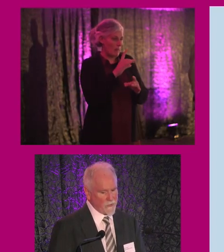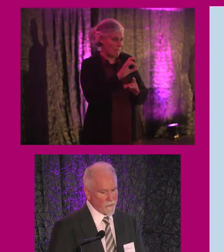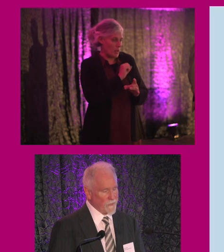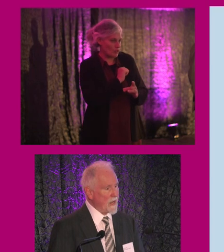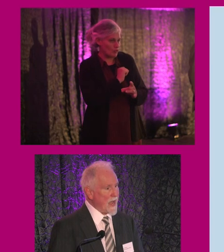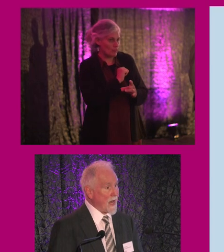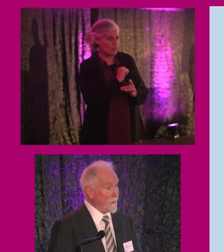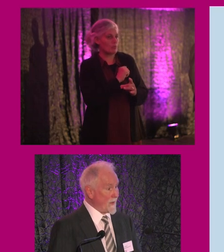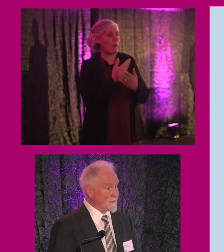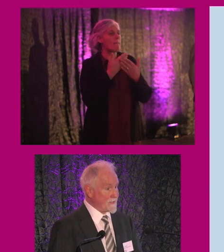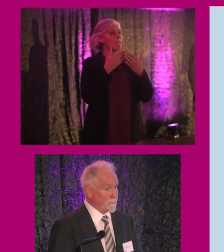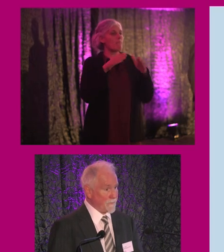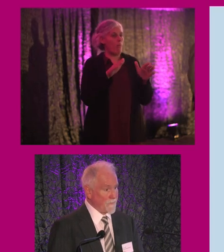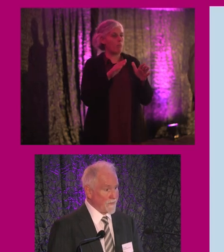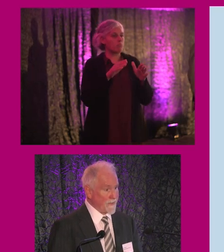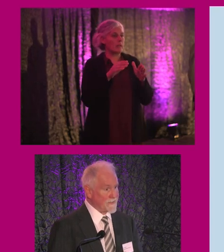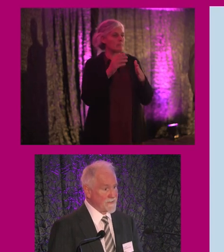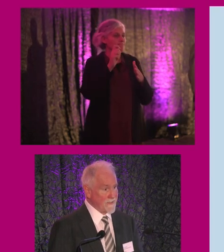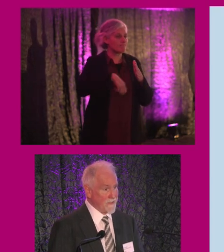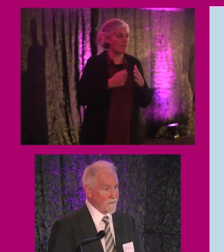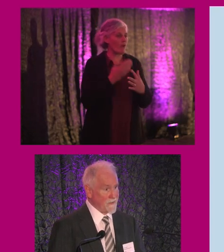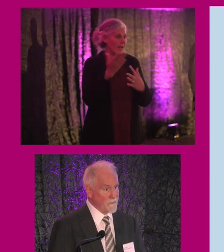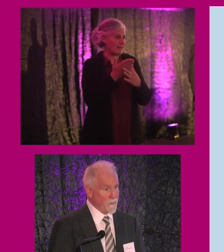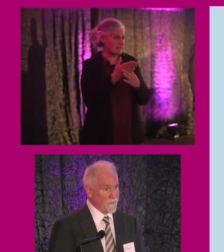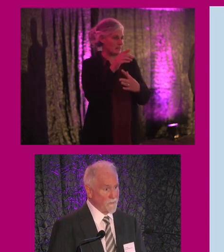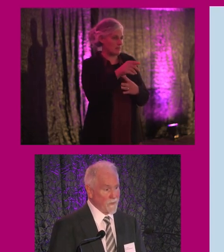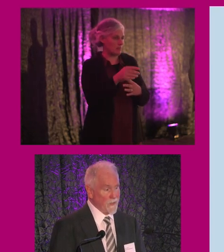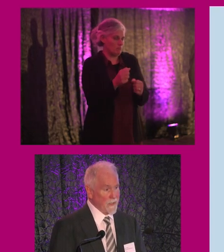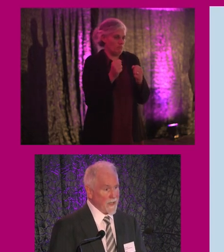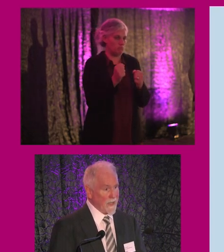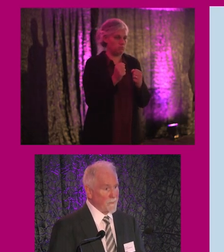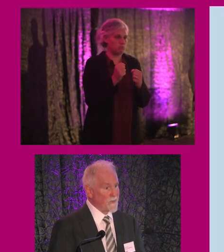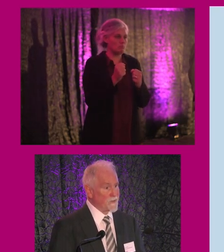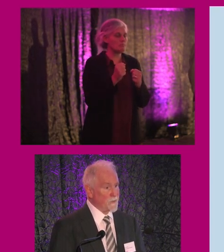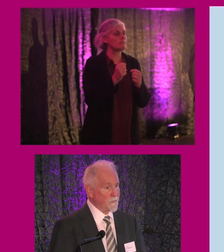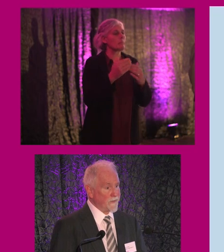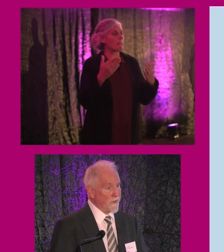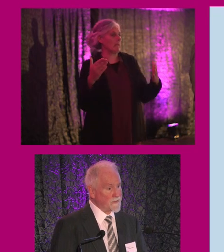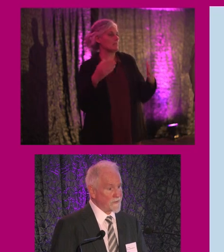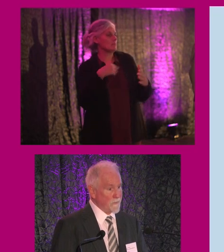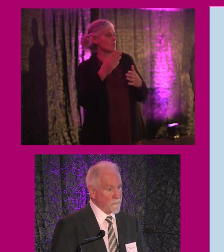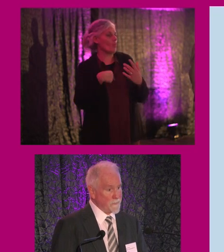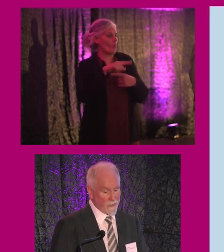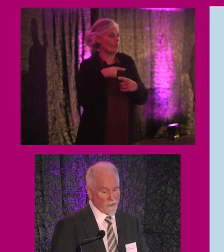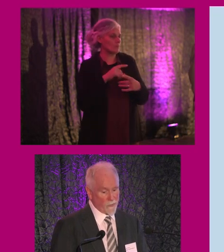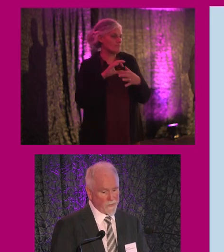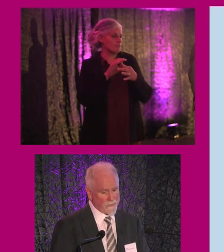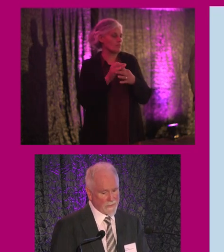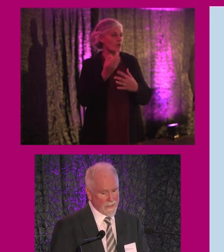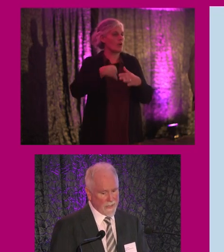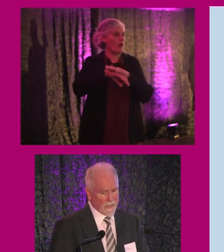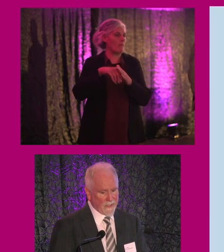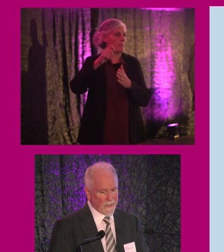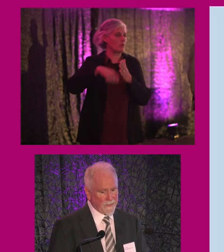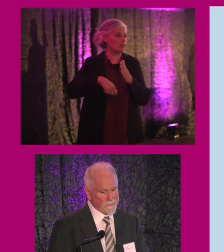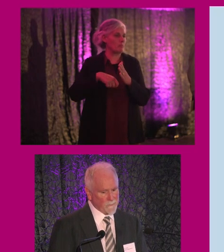procured are accessible. And that's a significant one that we're pursuing with the Office of Government Procurement.